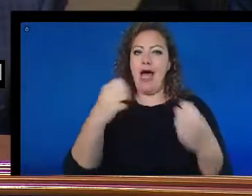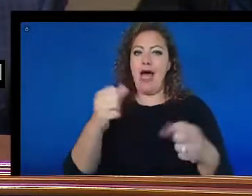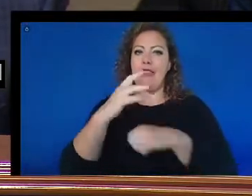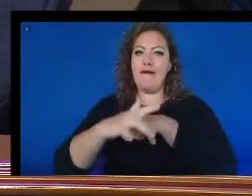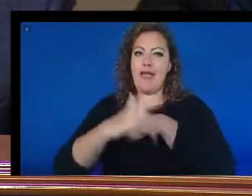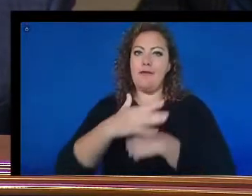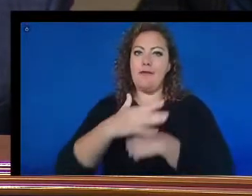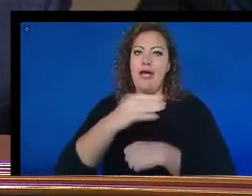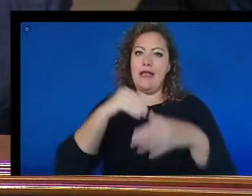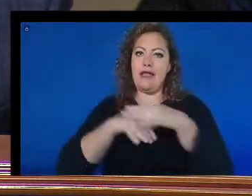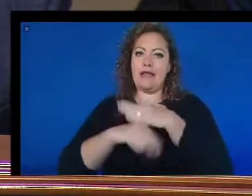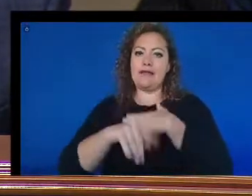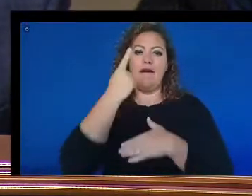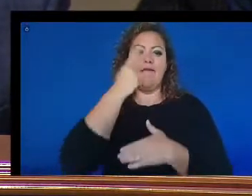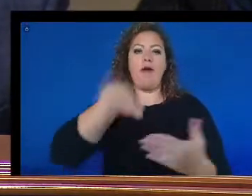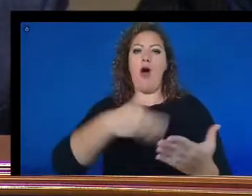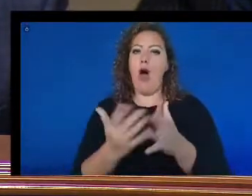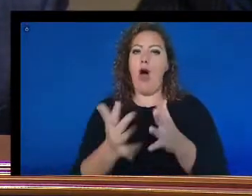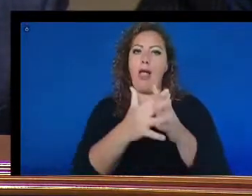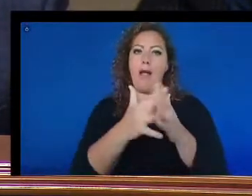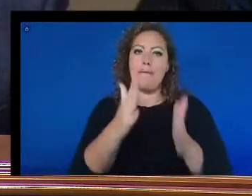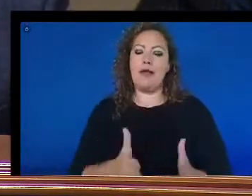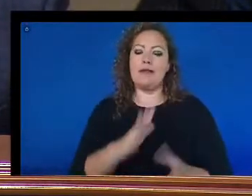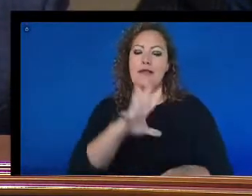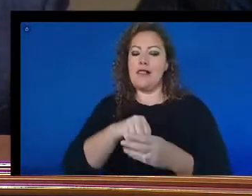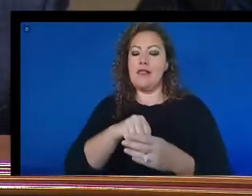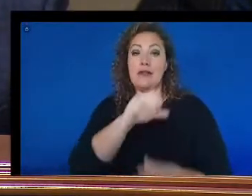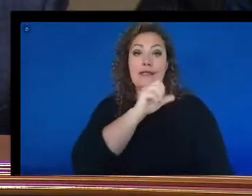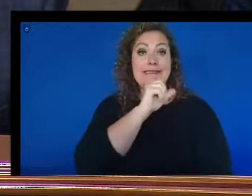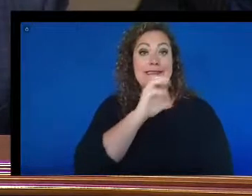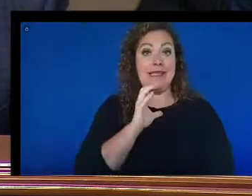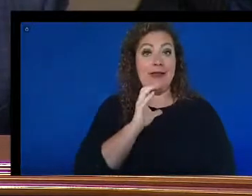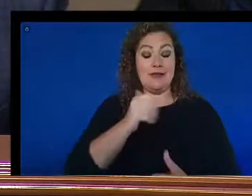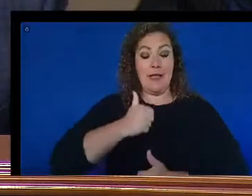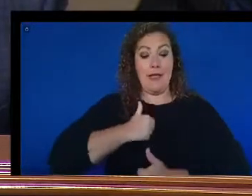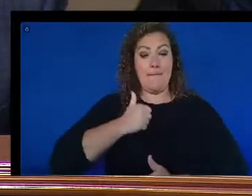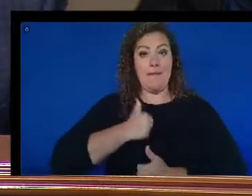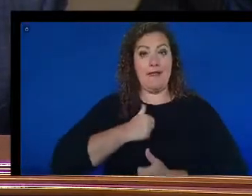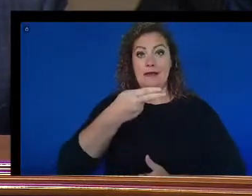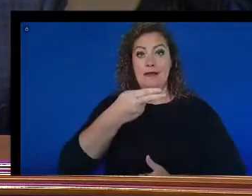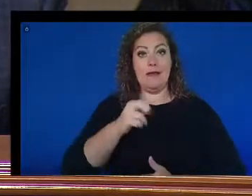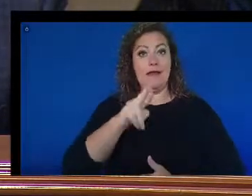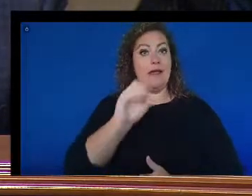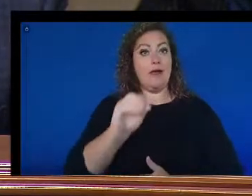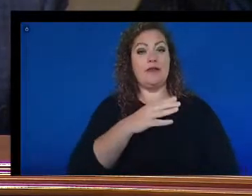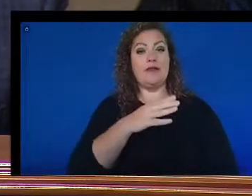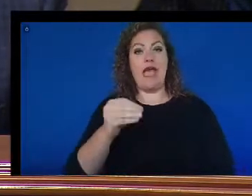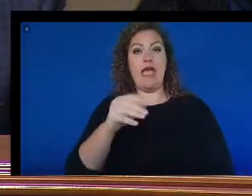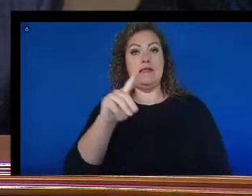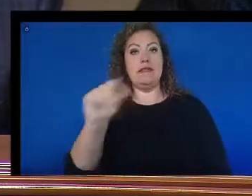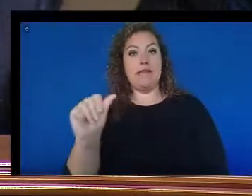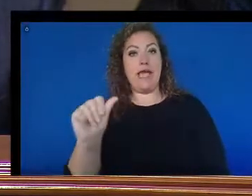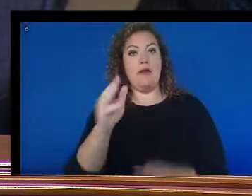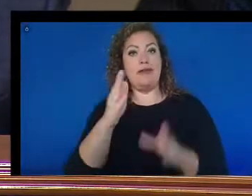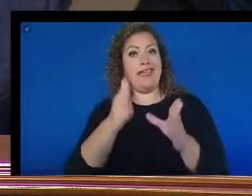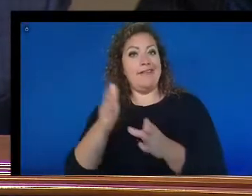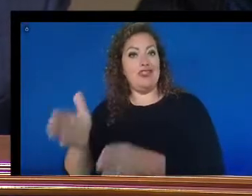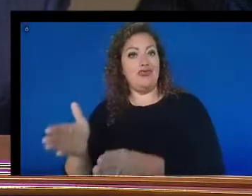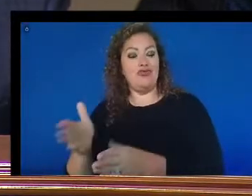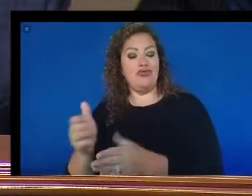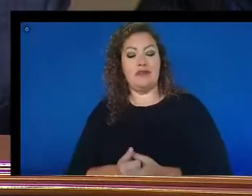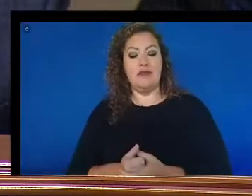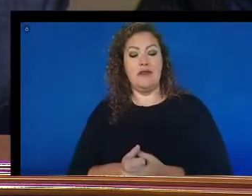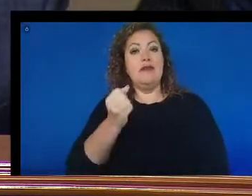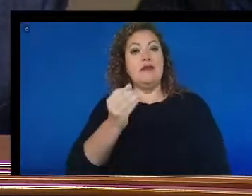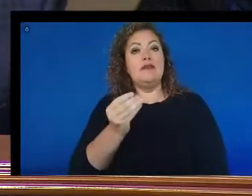all Americans, including our seniors, our military heroes, and disabled individuals, so that